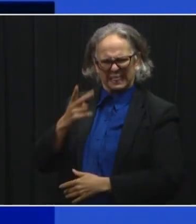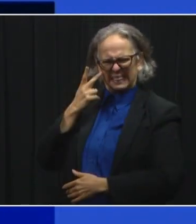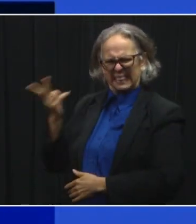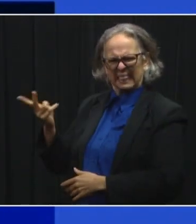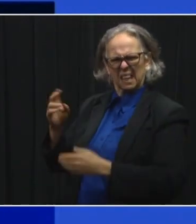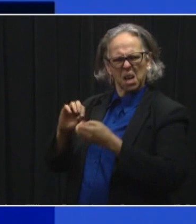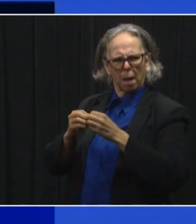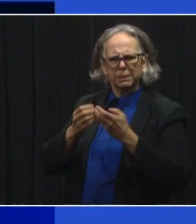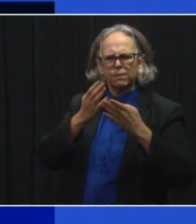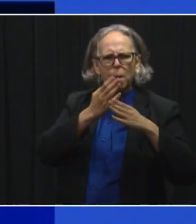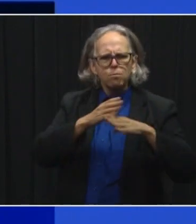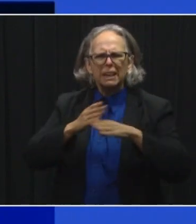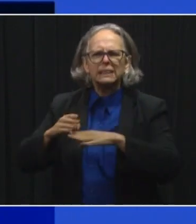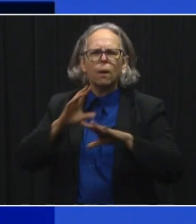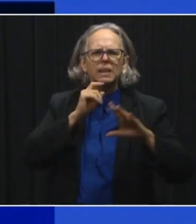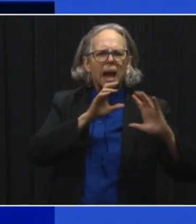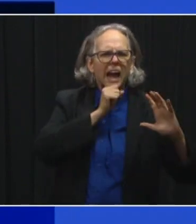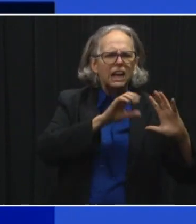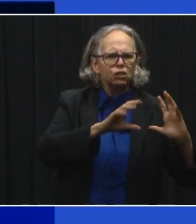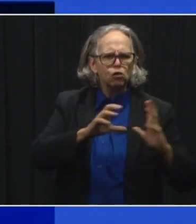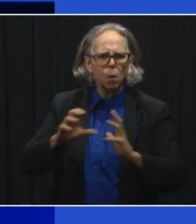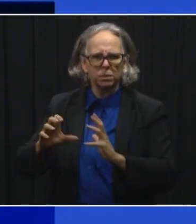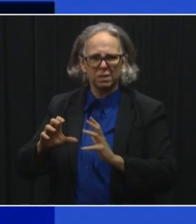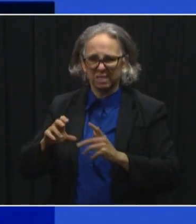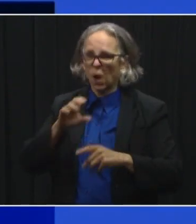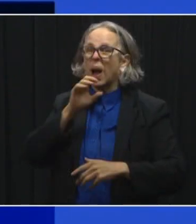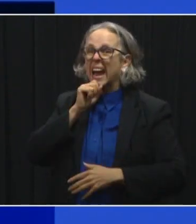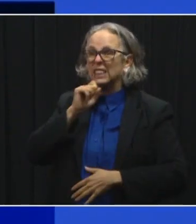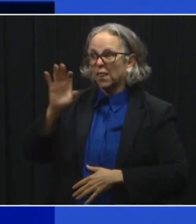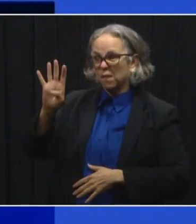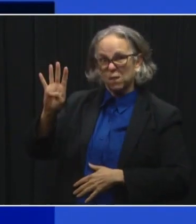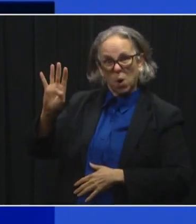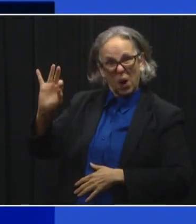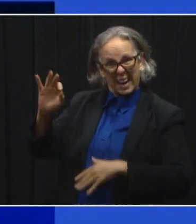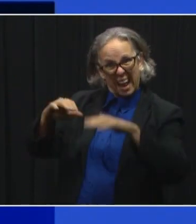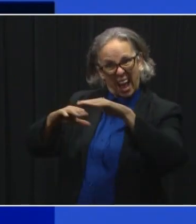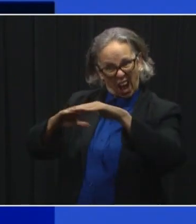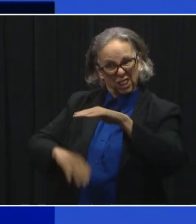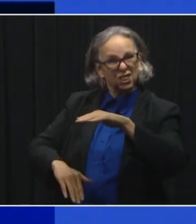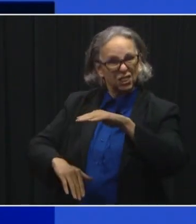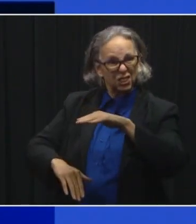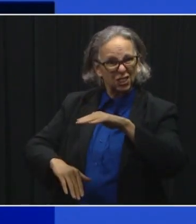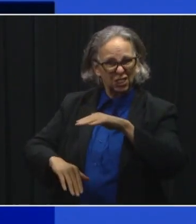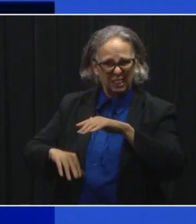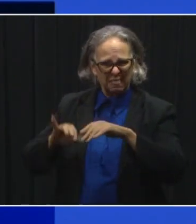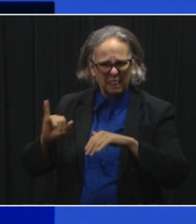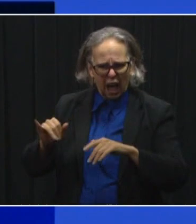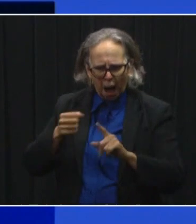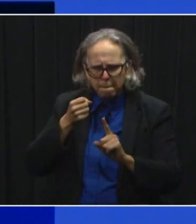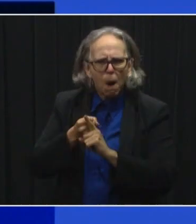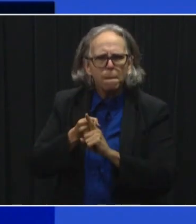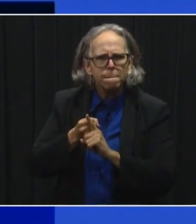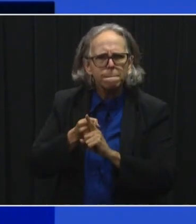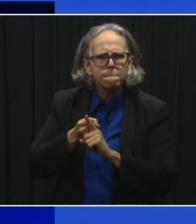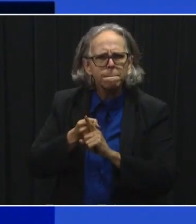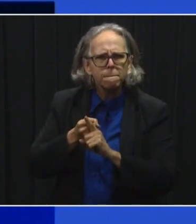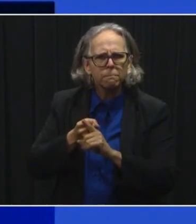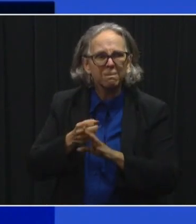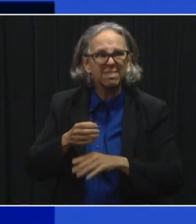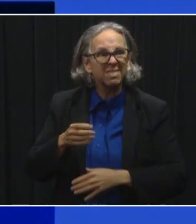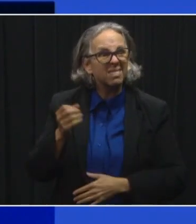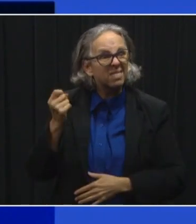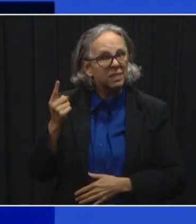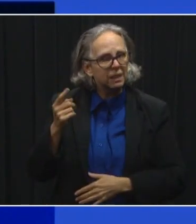49 and younger. These are in actually in in raw numbers. So you can go back to July